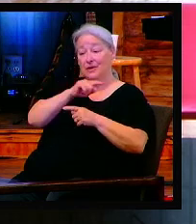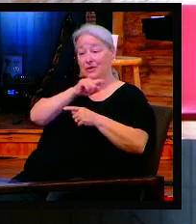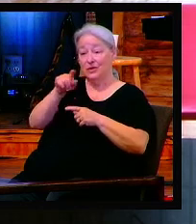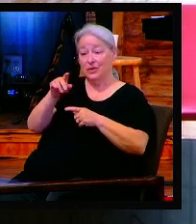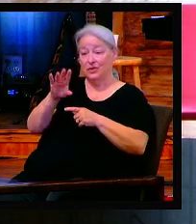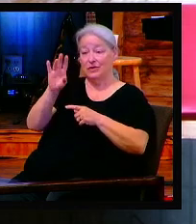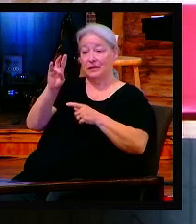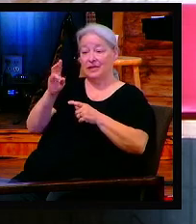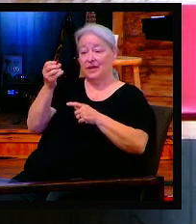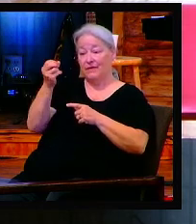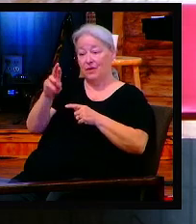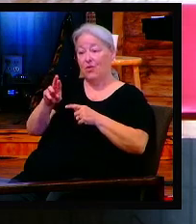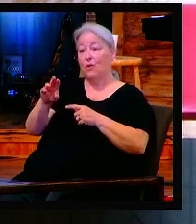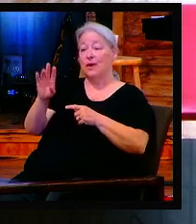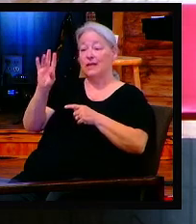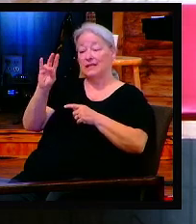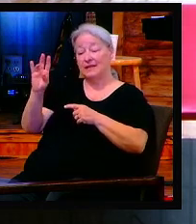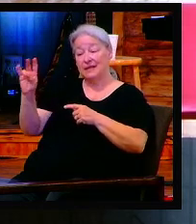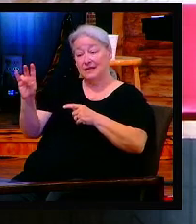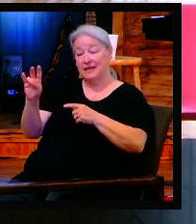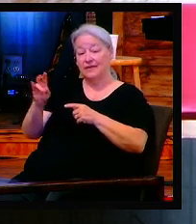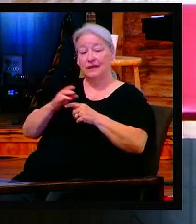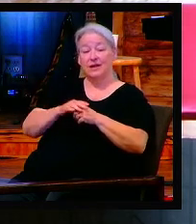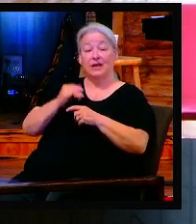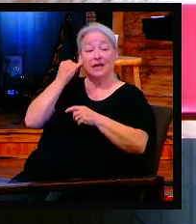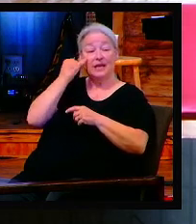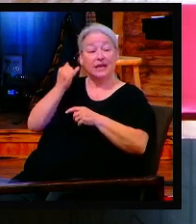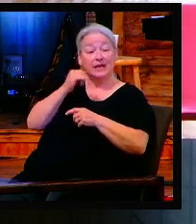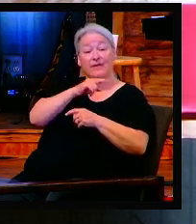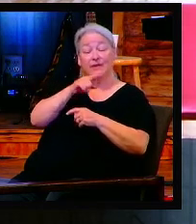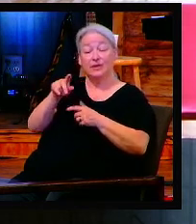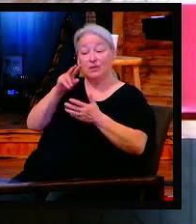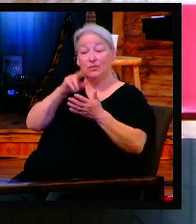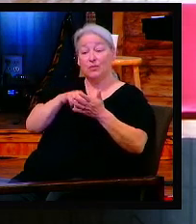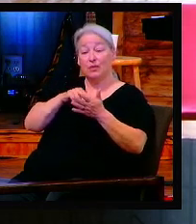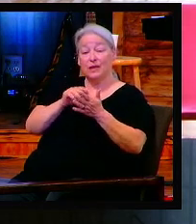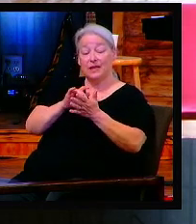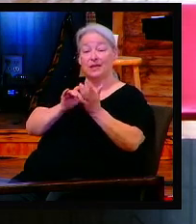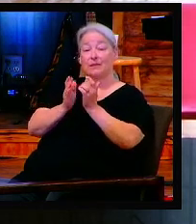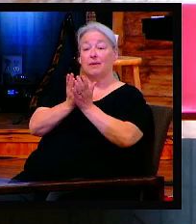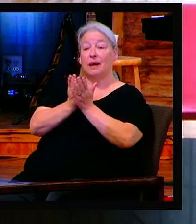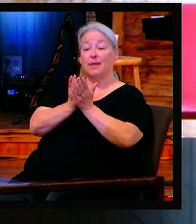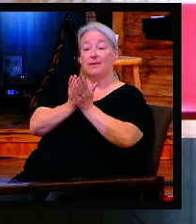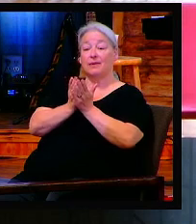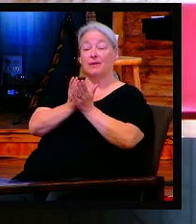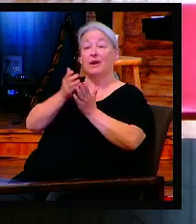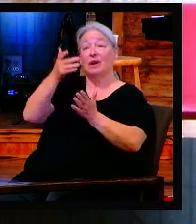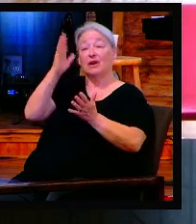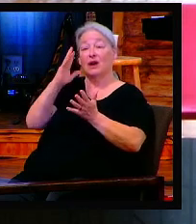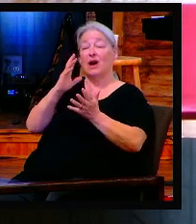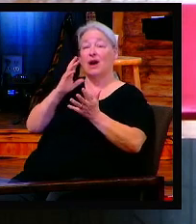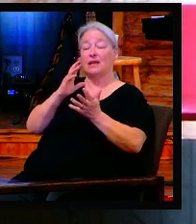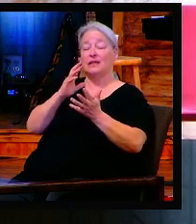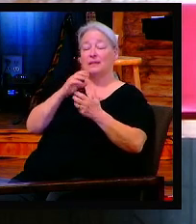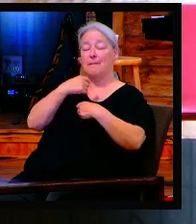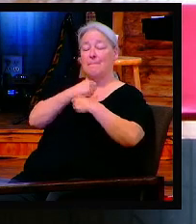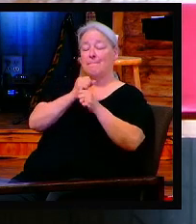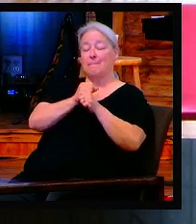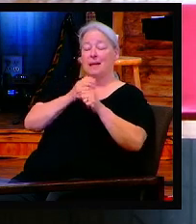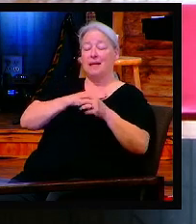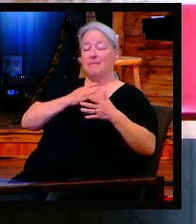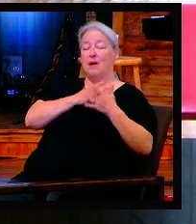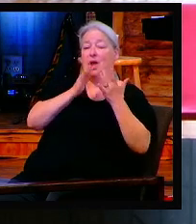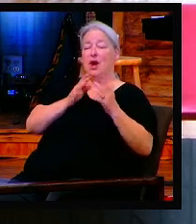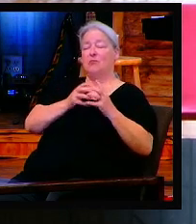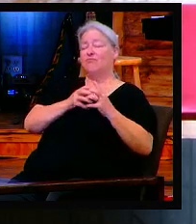you get up and read the Bible, God has wrecked my heart. I have to listen to you. I will shut up and I will stop doing